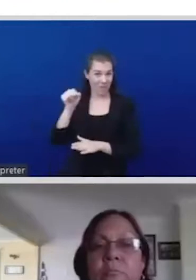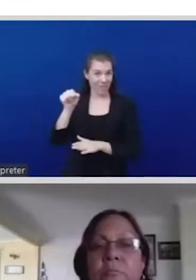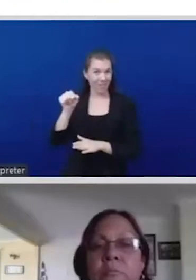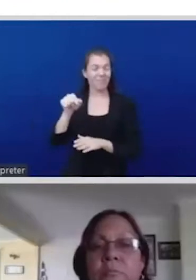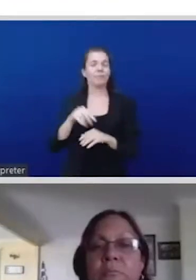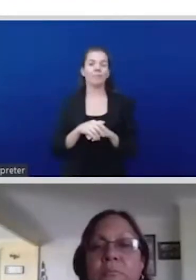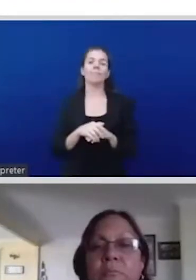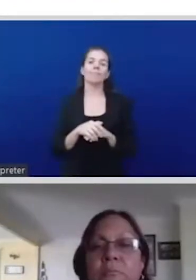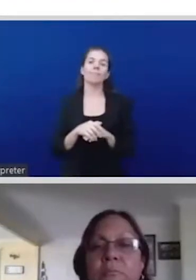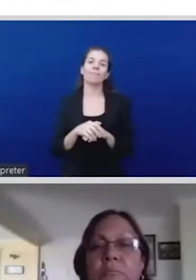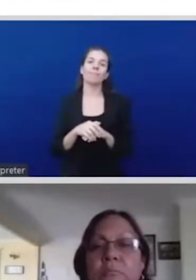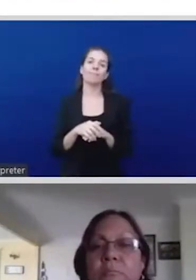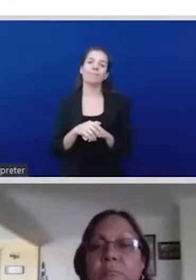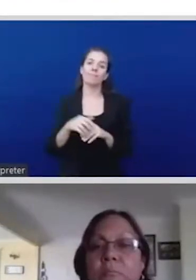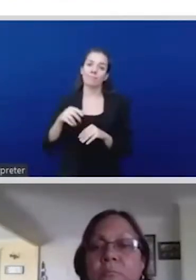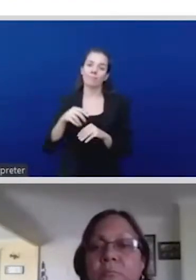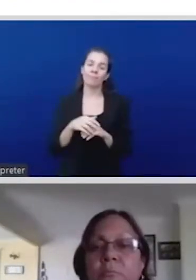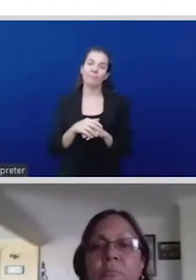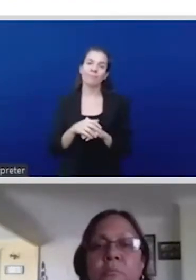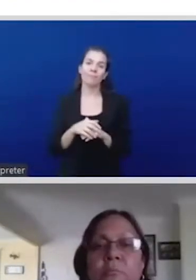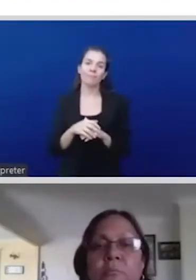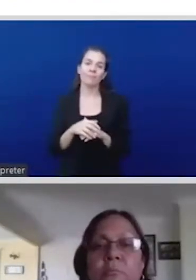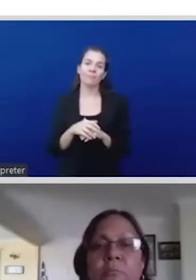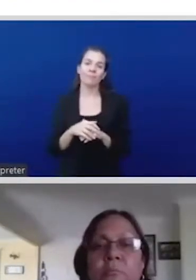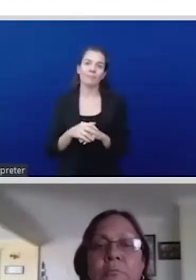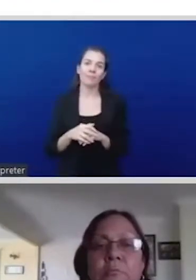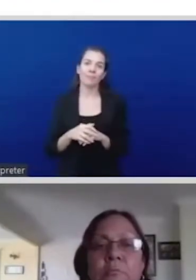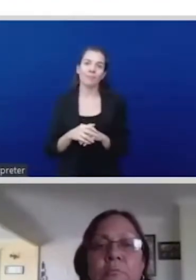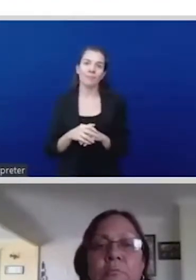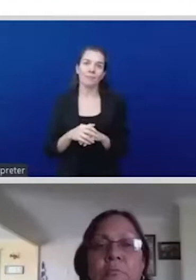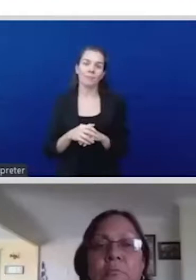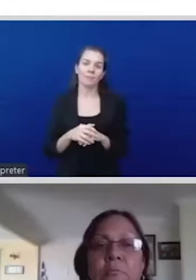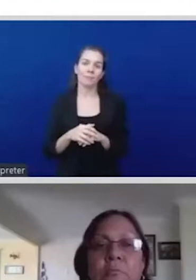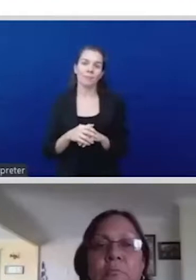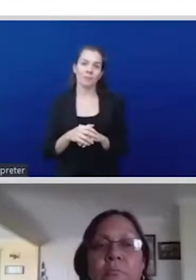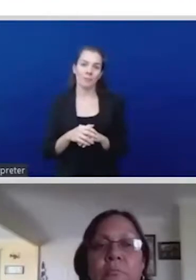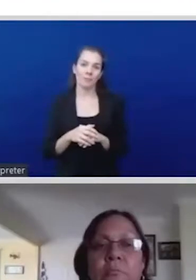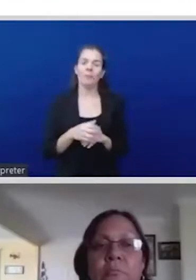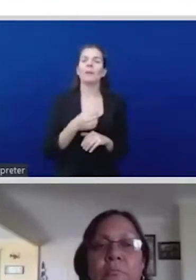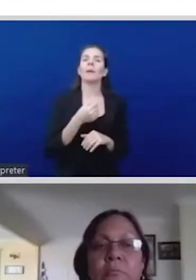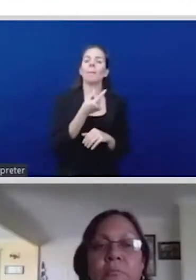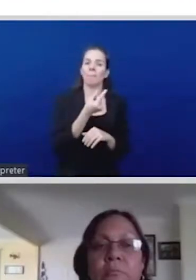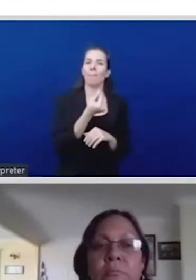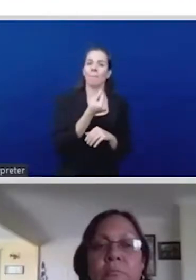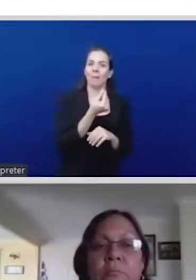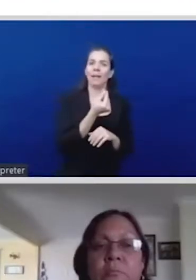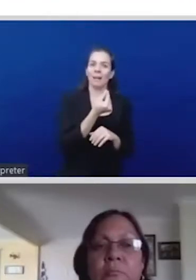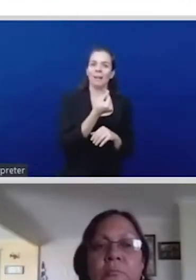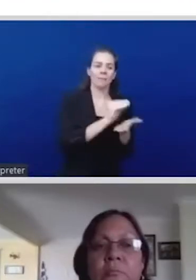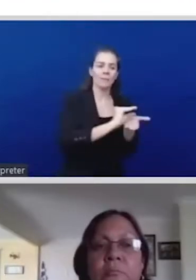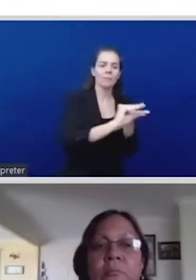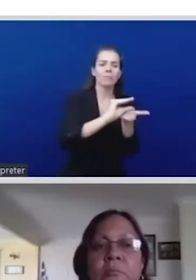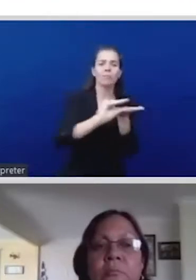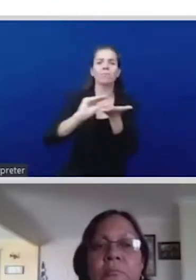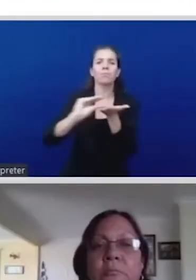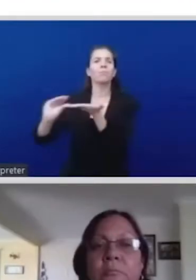into those of women who were on the ground dealing with these disasters, including COVID. Thank